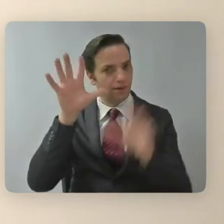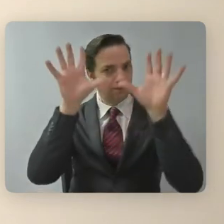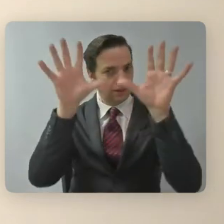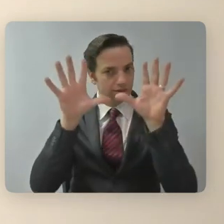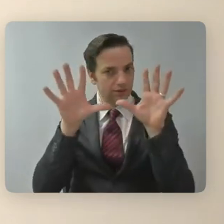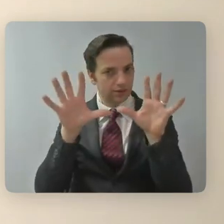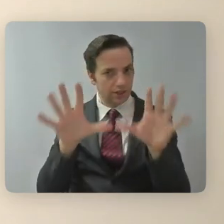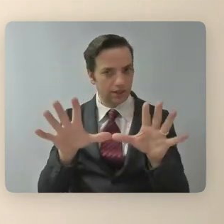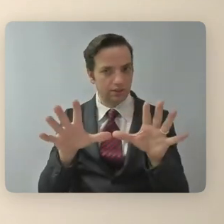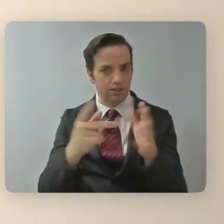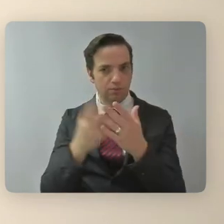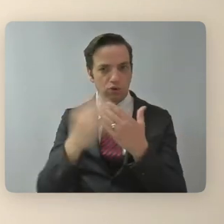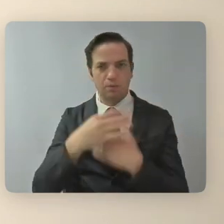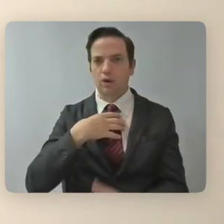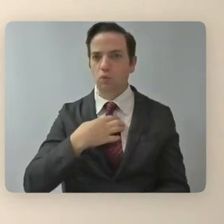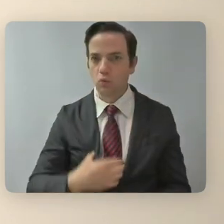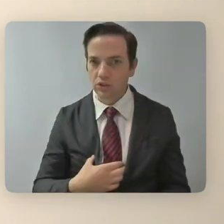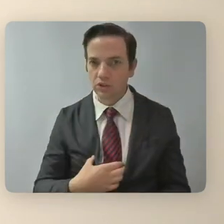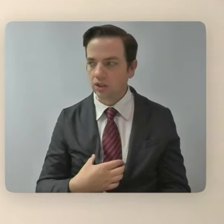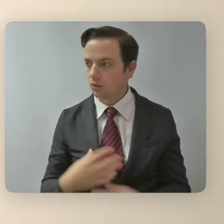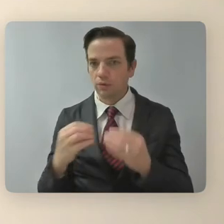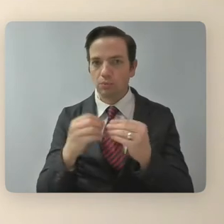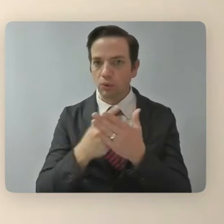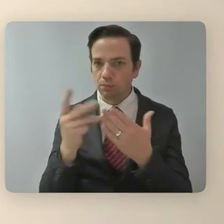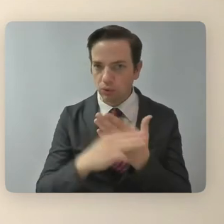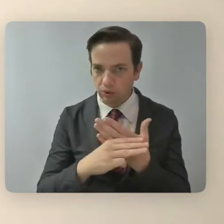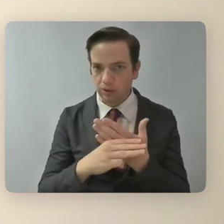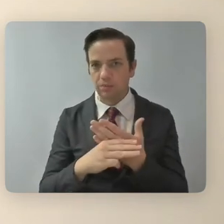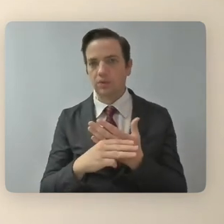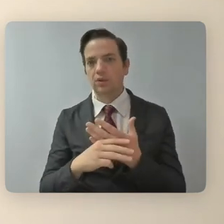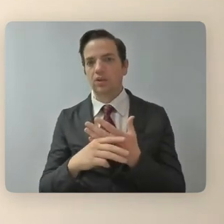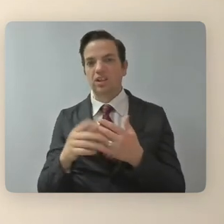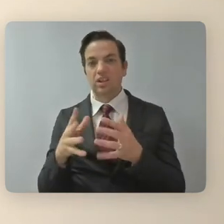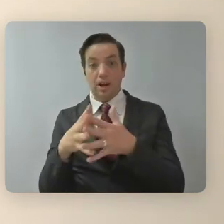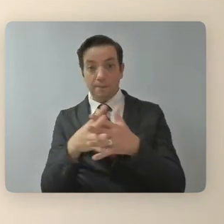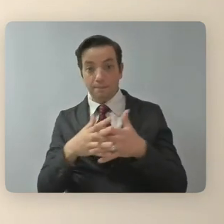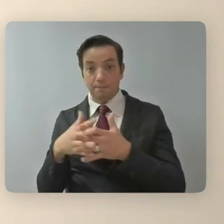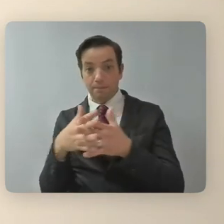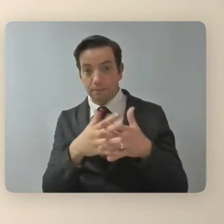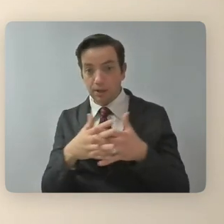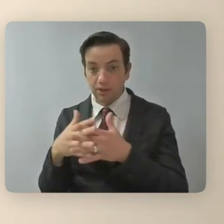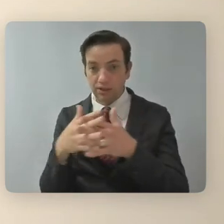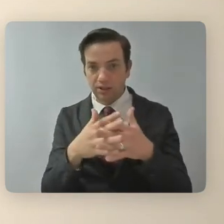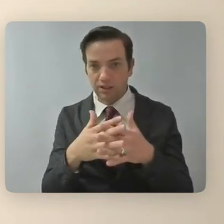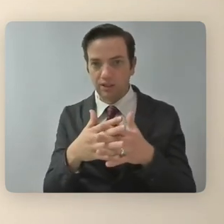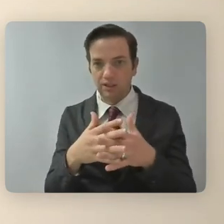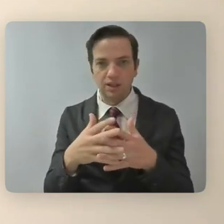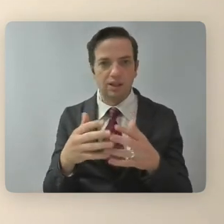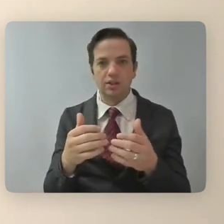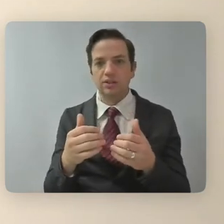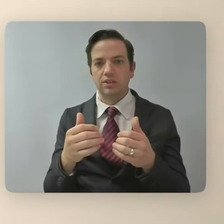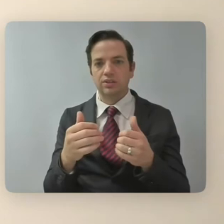programs and there should be more programs like that, especially in the US. I think there's a dearth of those